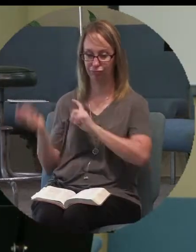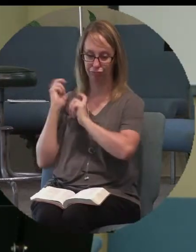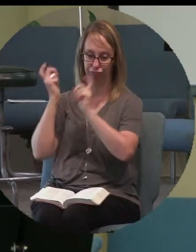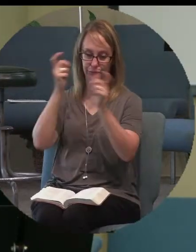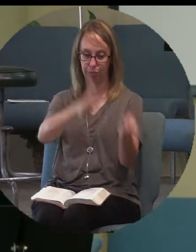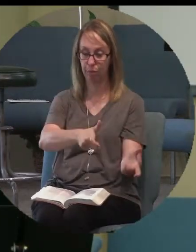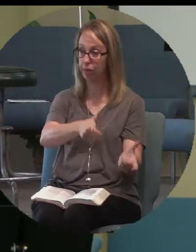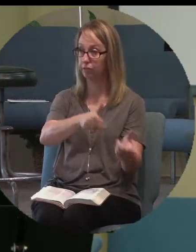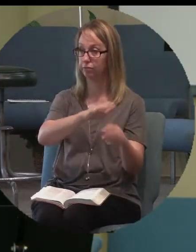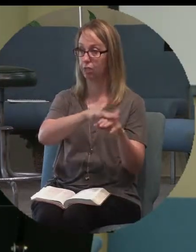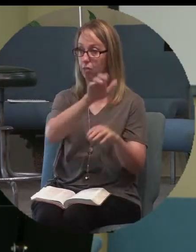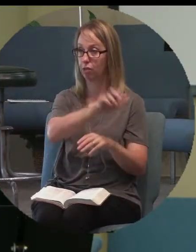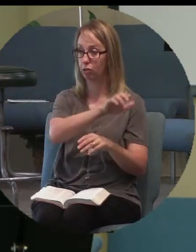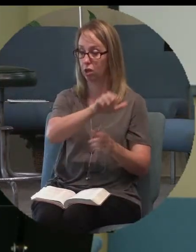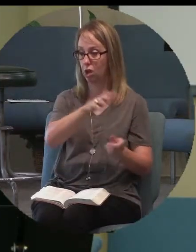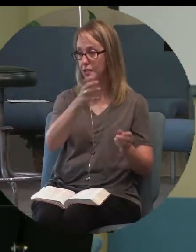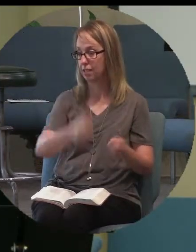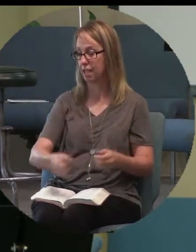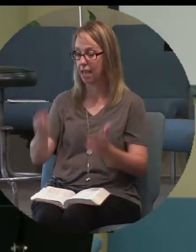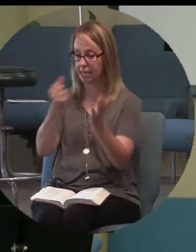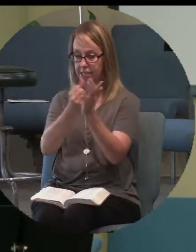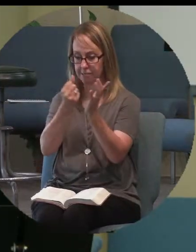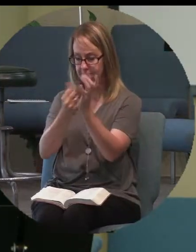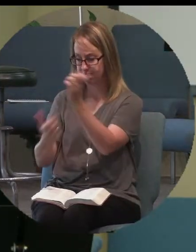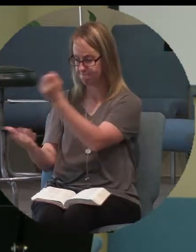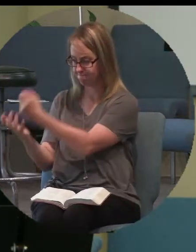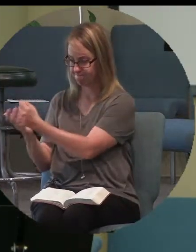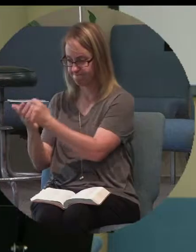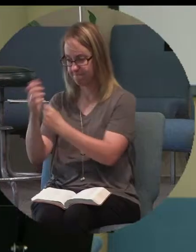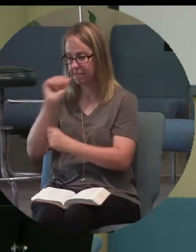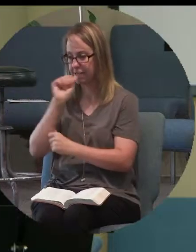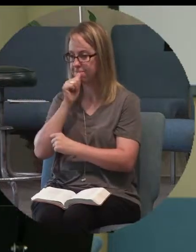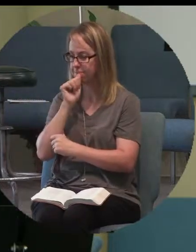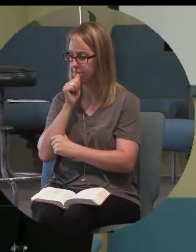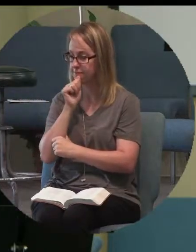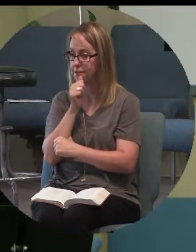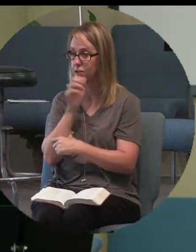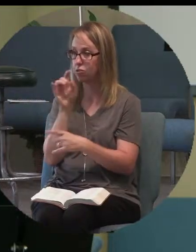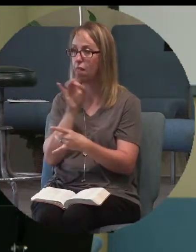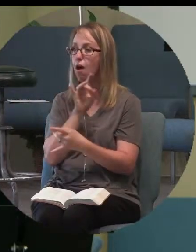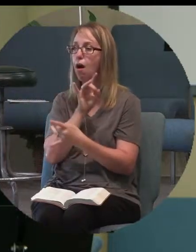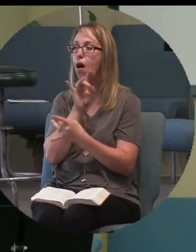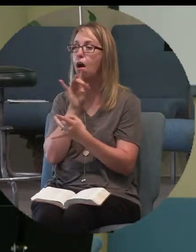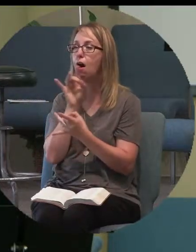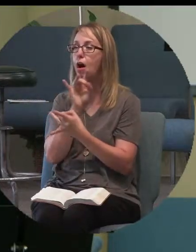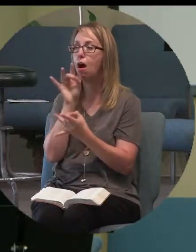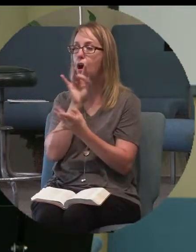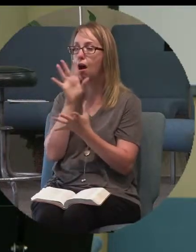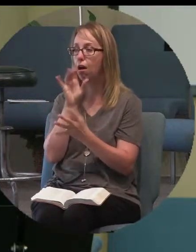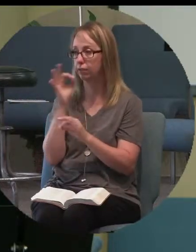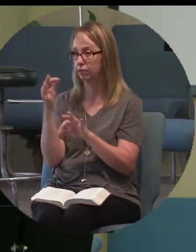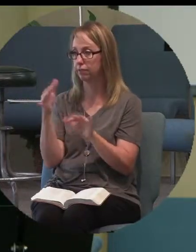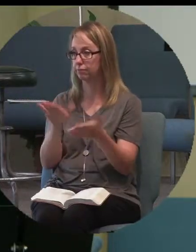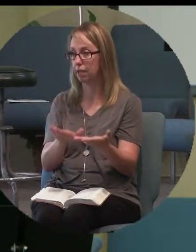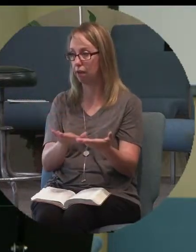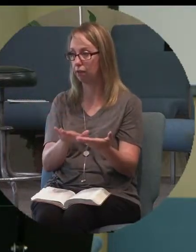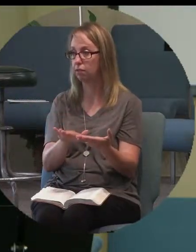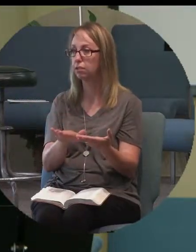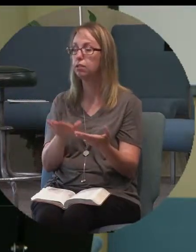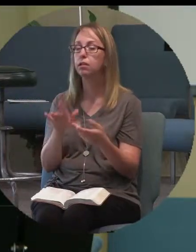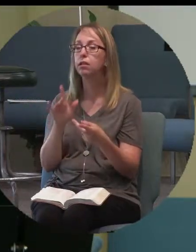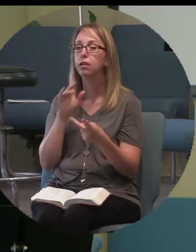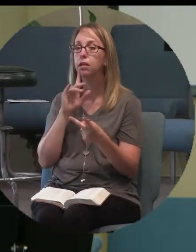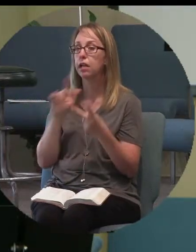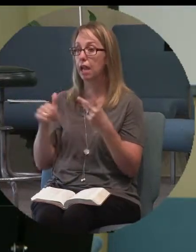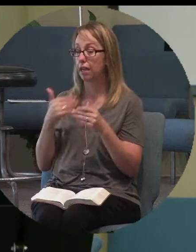and as he endured the agony of dying, and his ultimate